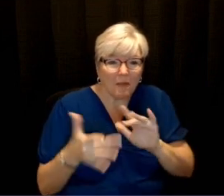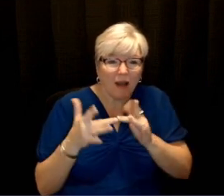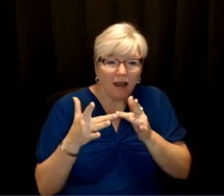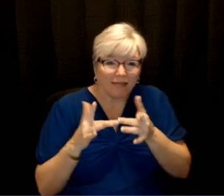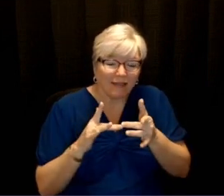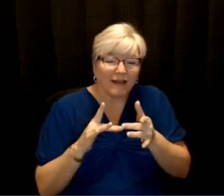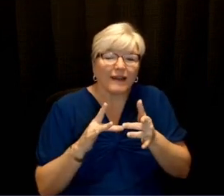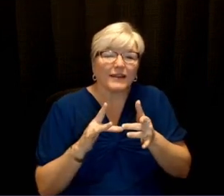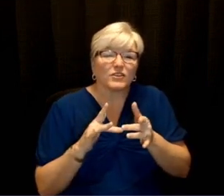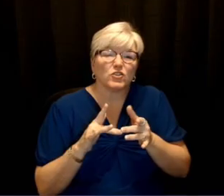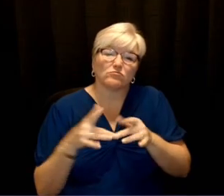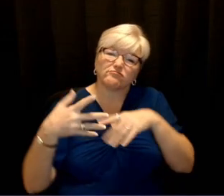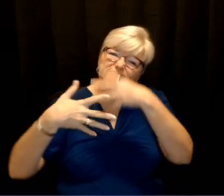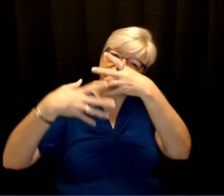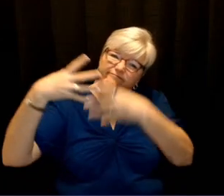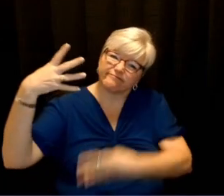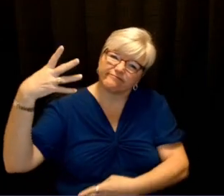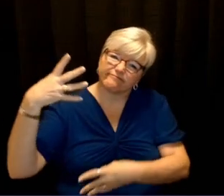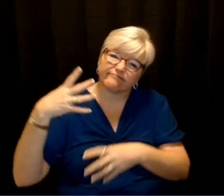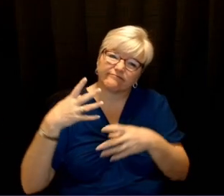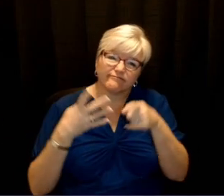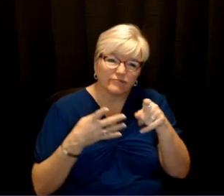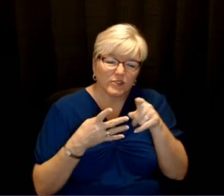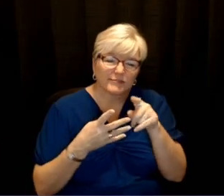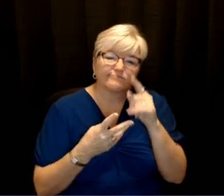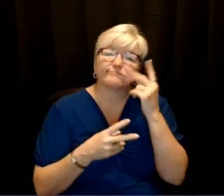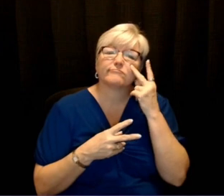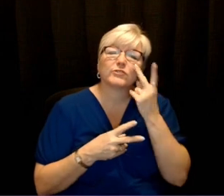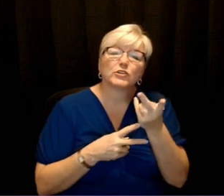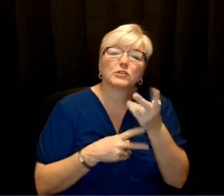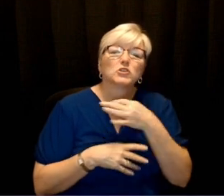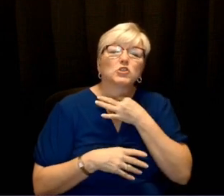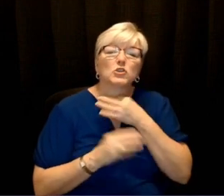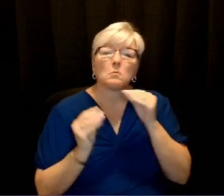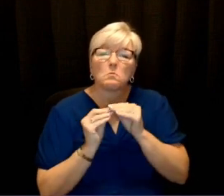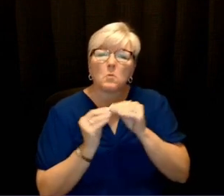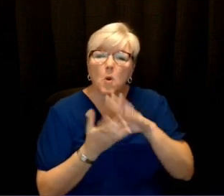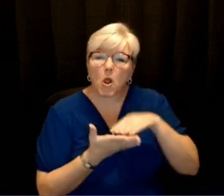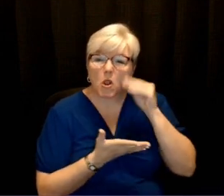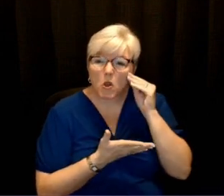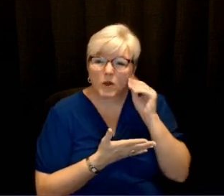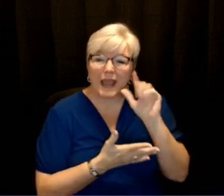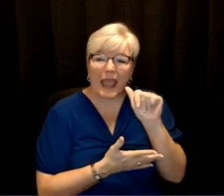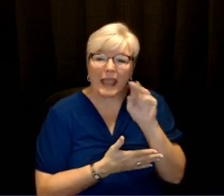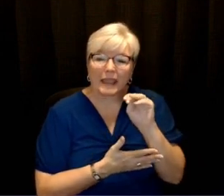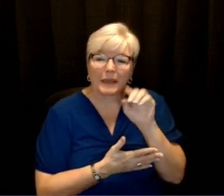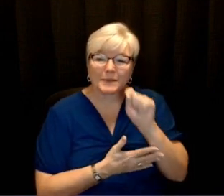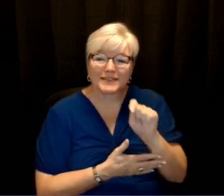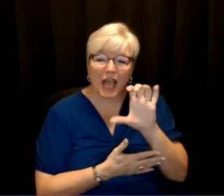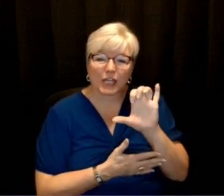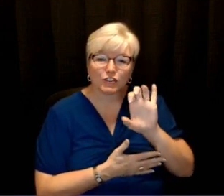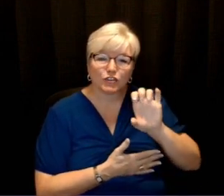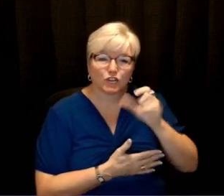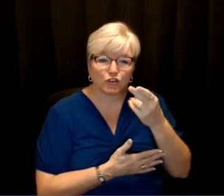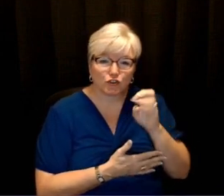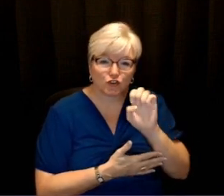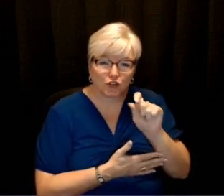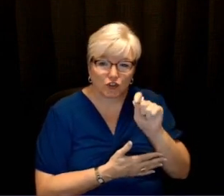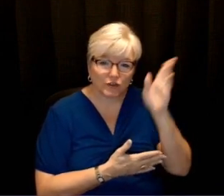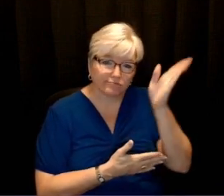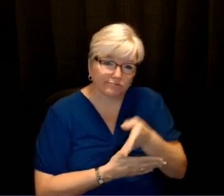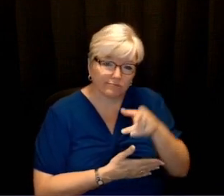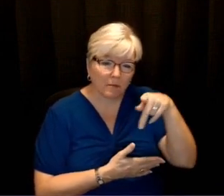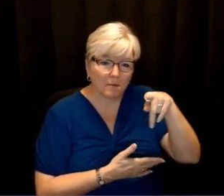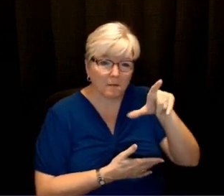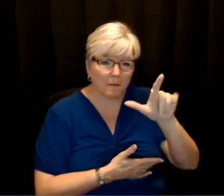You can check out all these opportunities at am.church.com forward slash plug